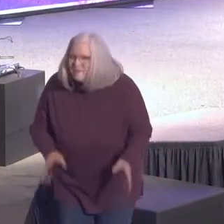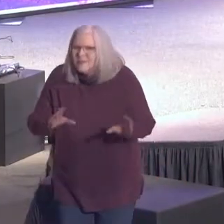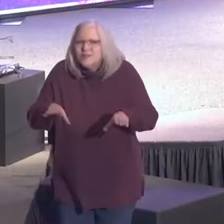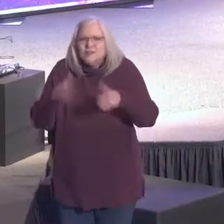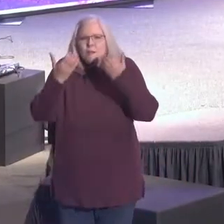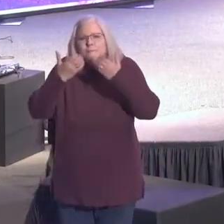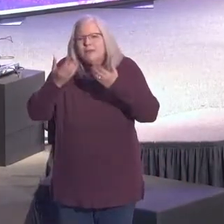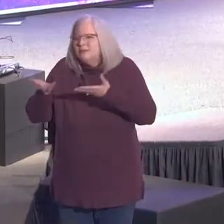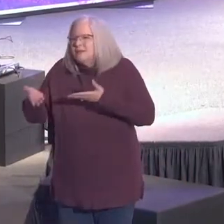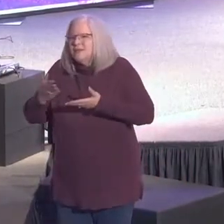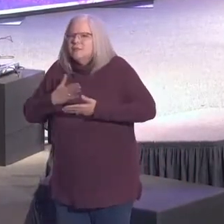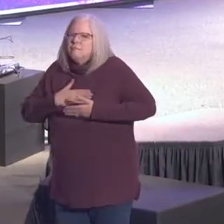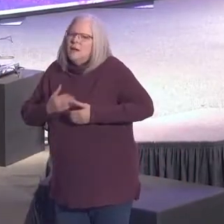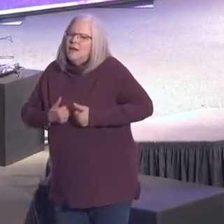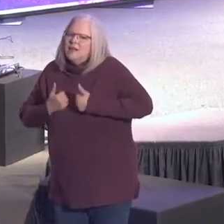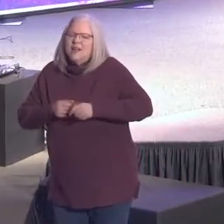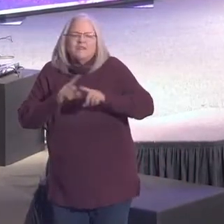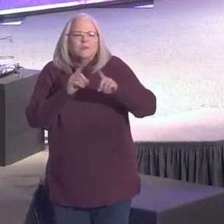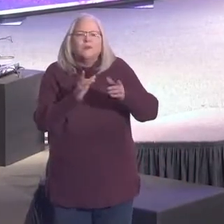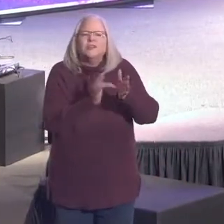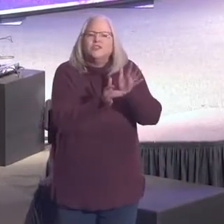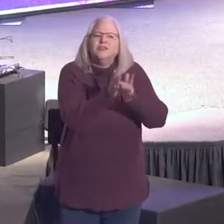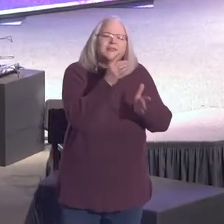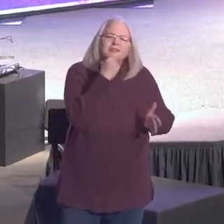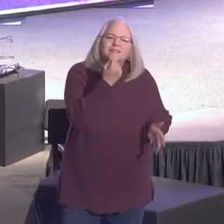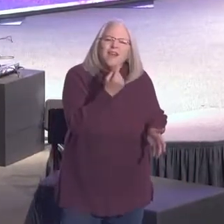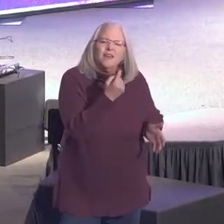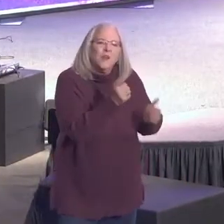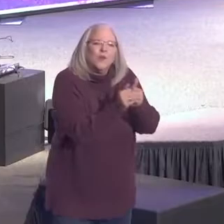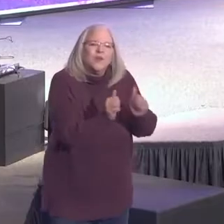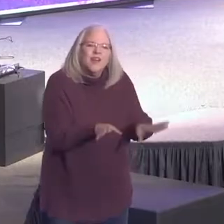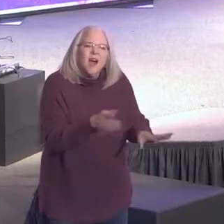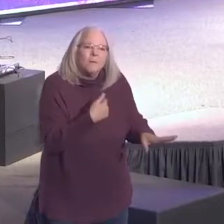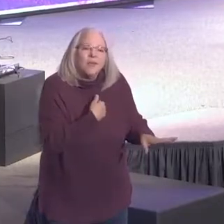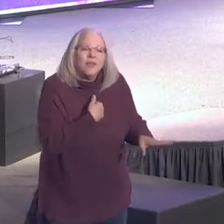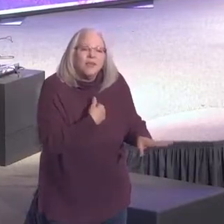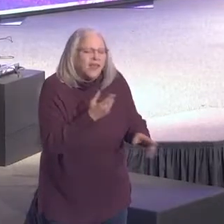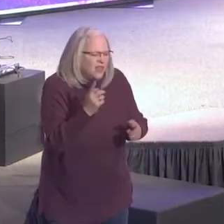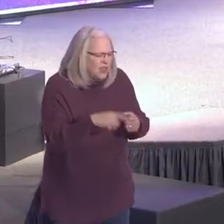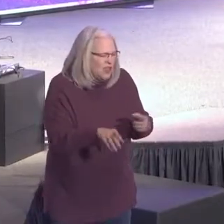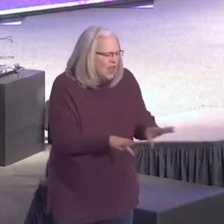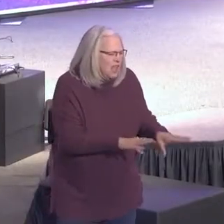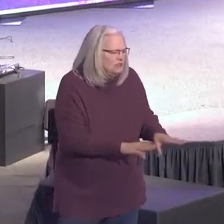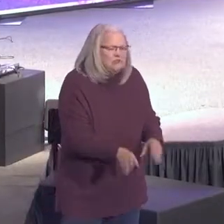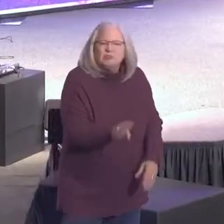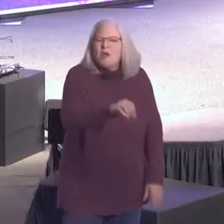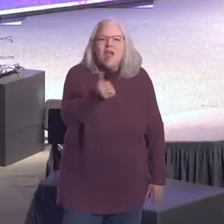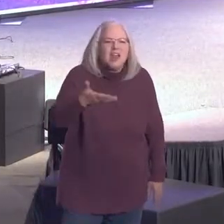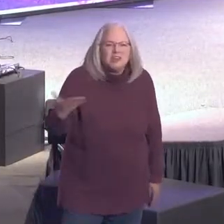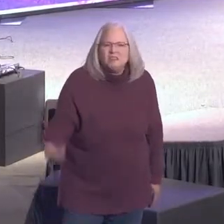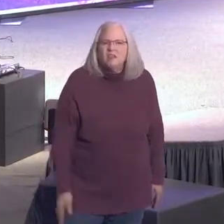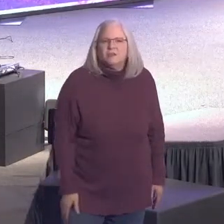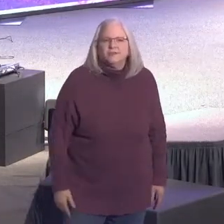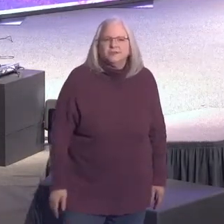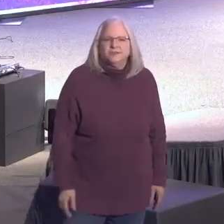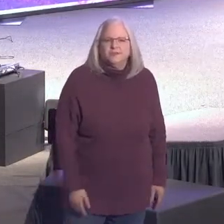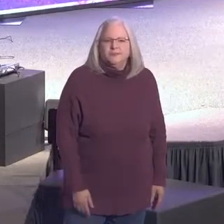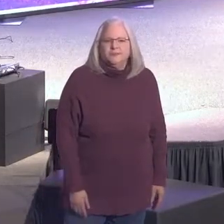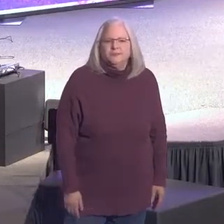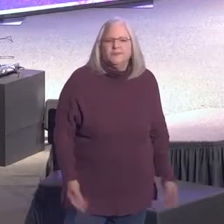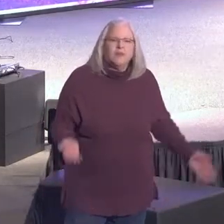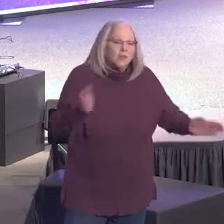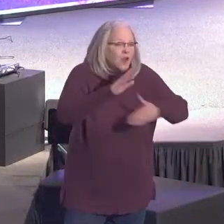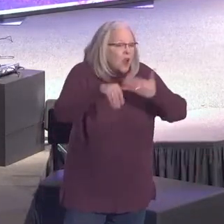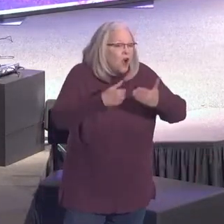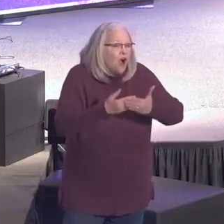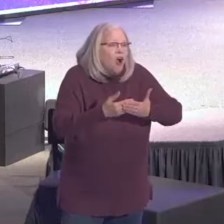have but Jesus said, apart from me, you can do nothing. John 15, 5. But with me, all